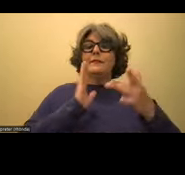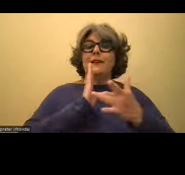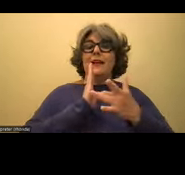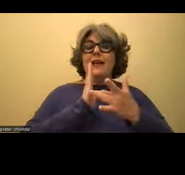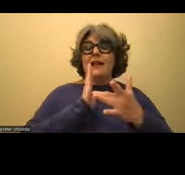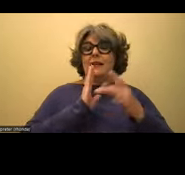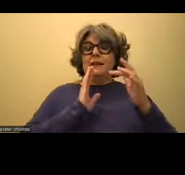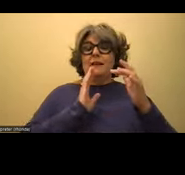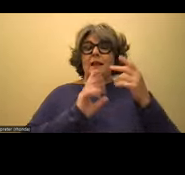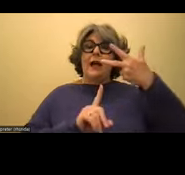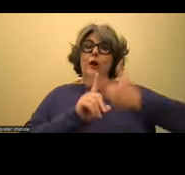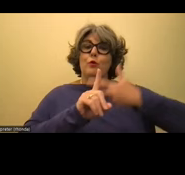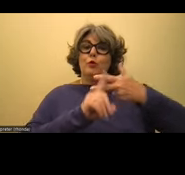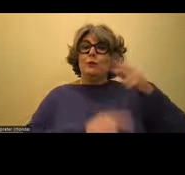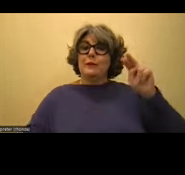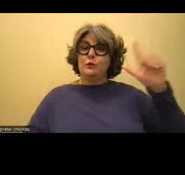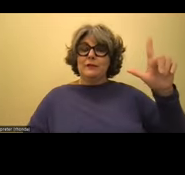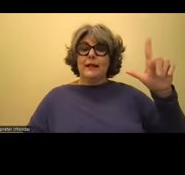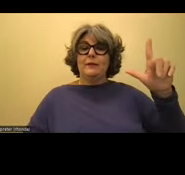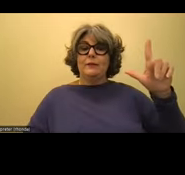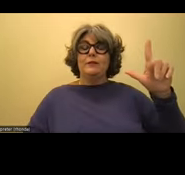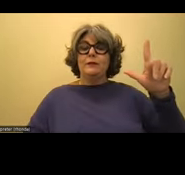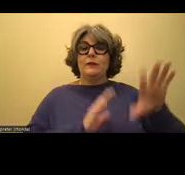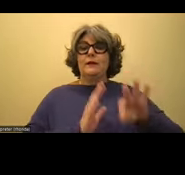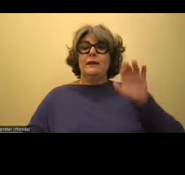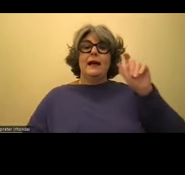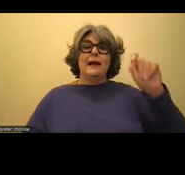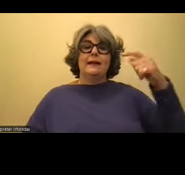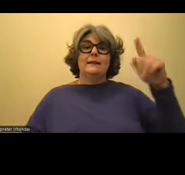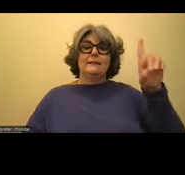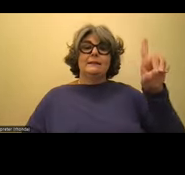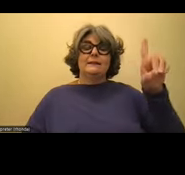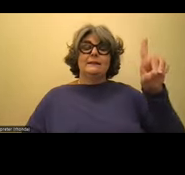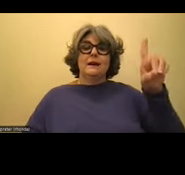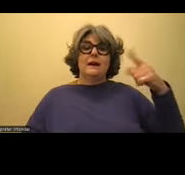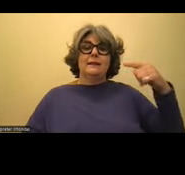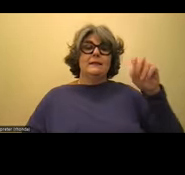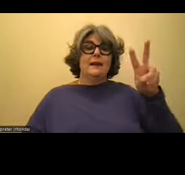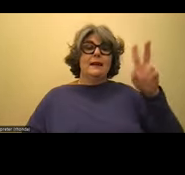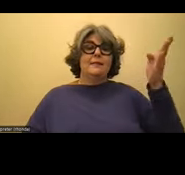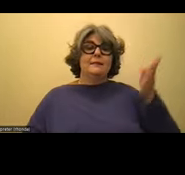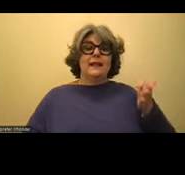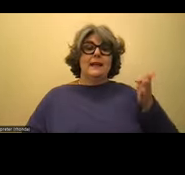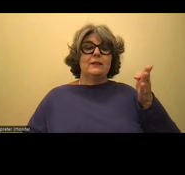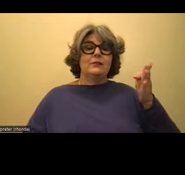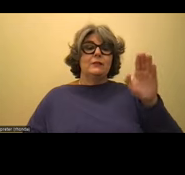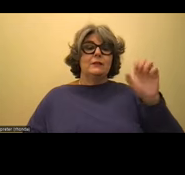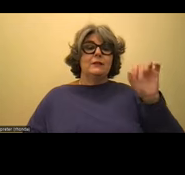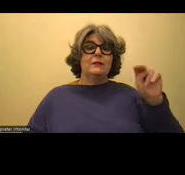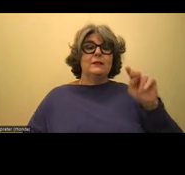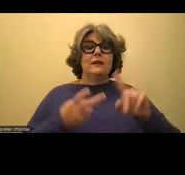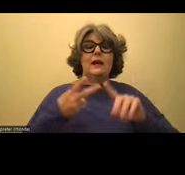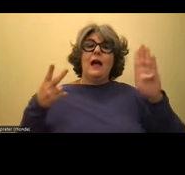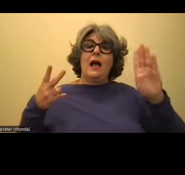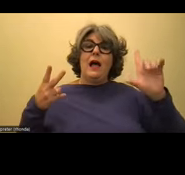our quarterly newsletter, which you can find at ed.gov slash subscriptions. We also have our blog,